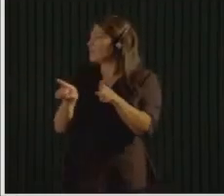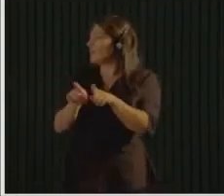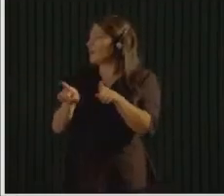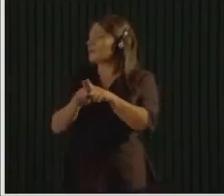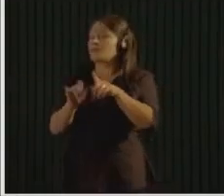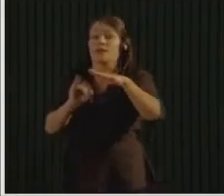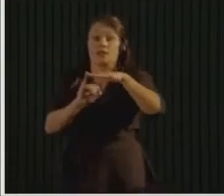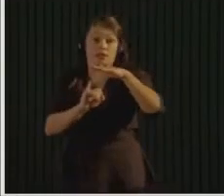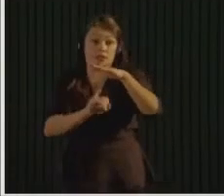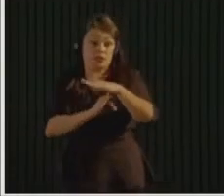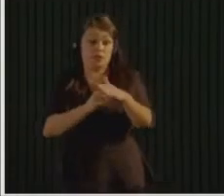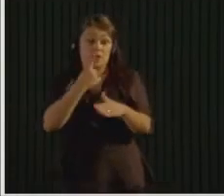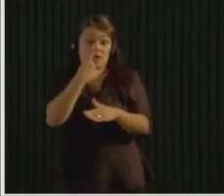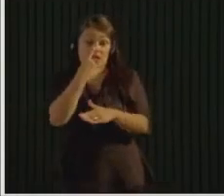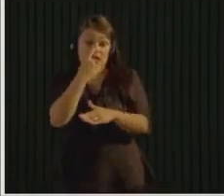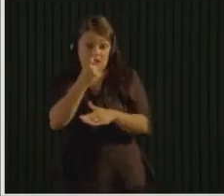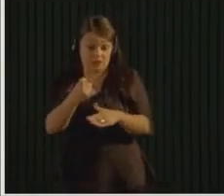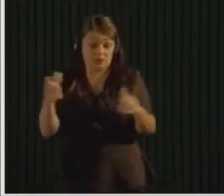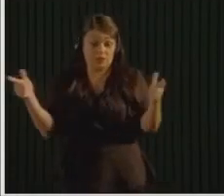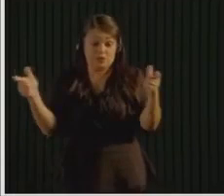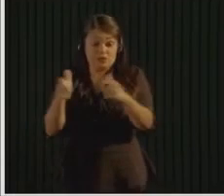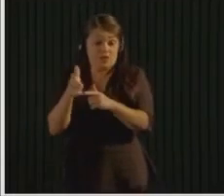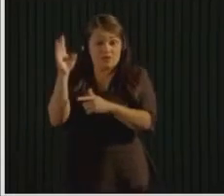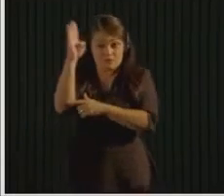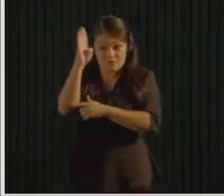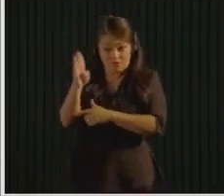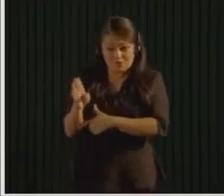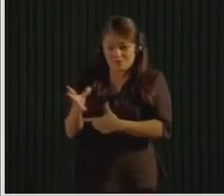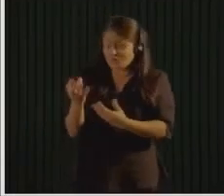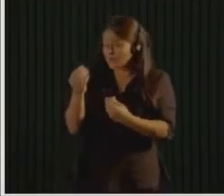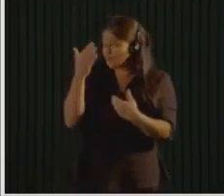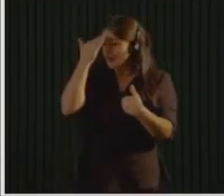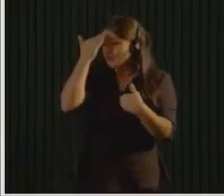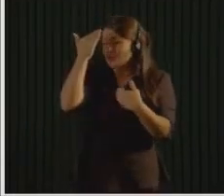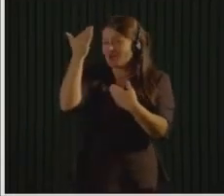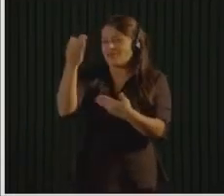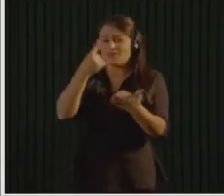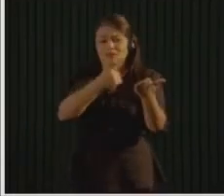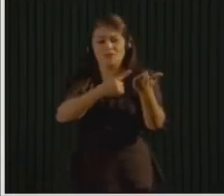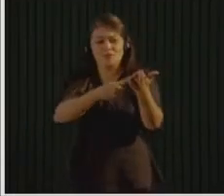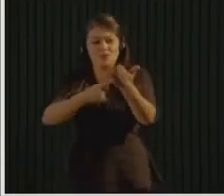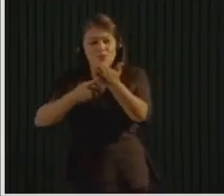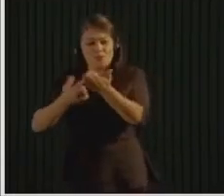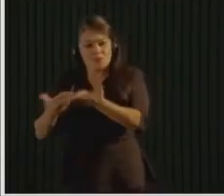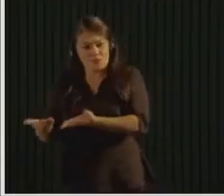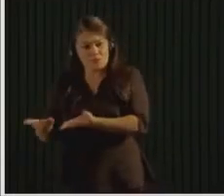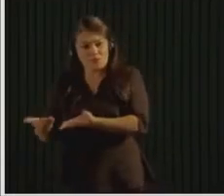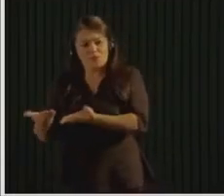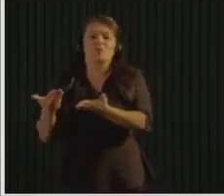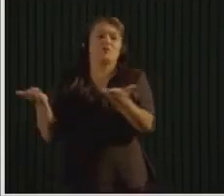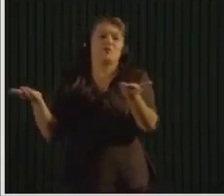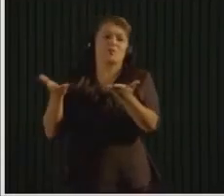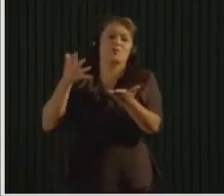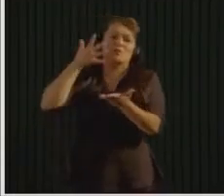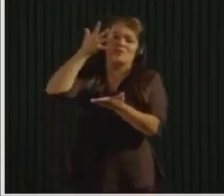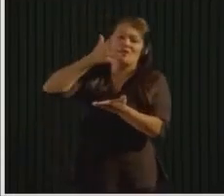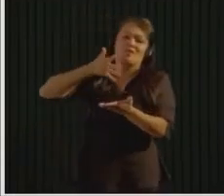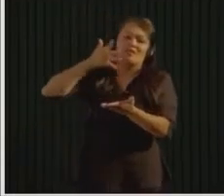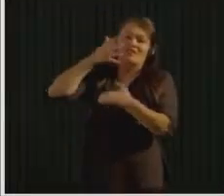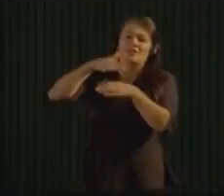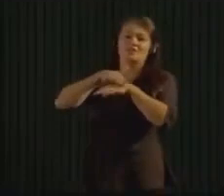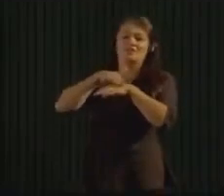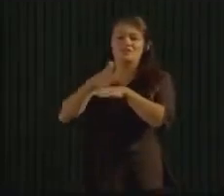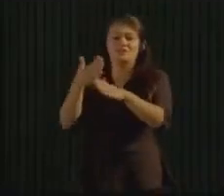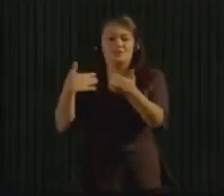advocacy. And thank you so much for inviting me to speak and to be a part of your conference this week. Thank you so much.